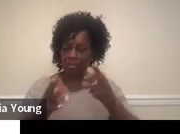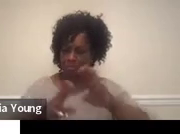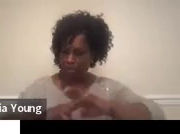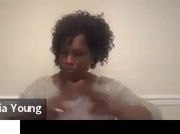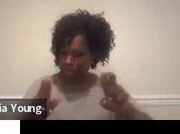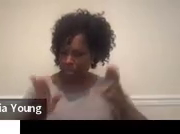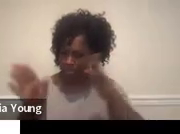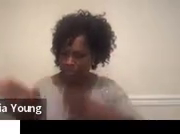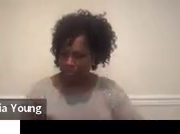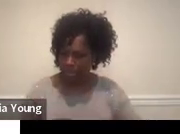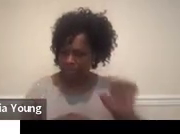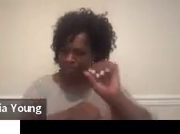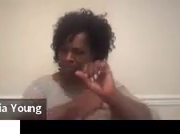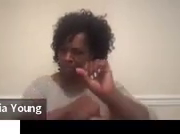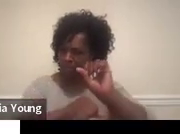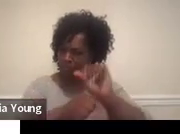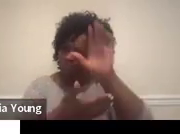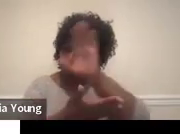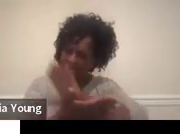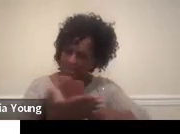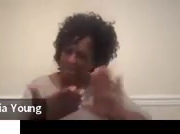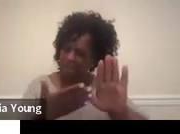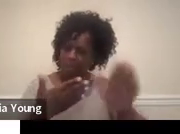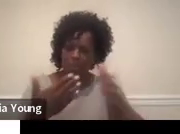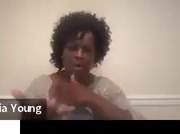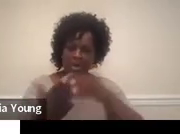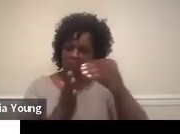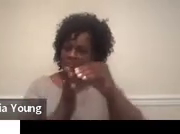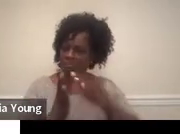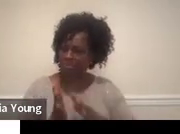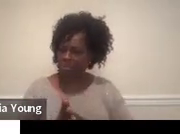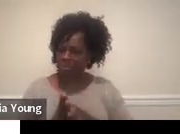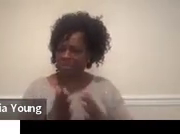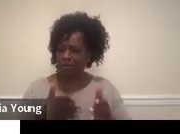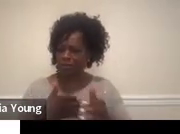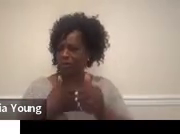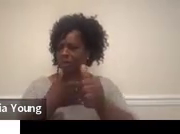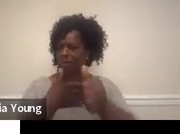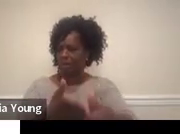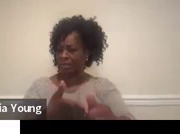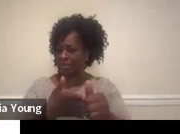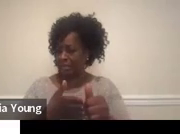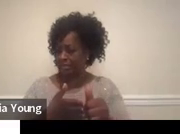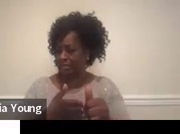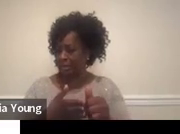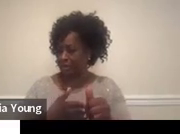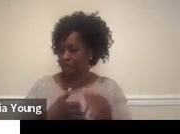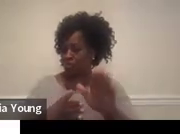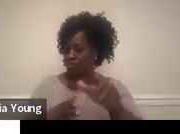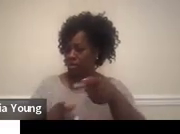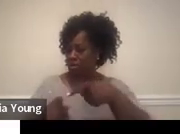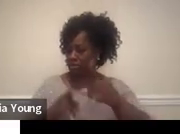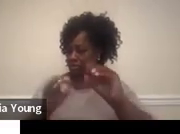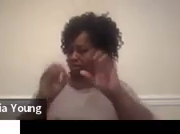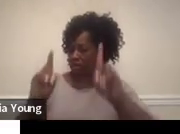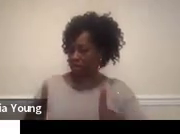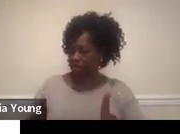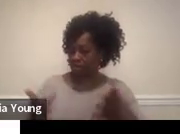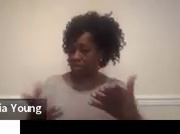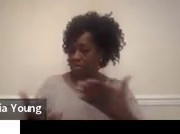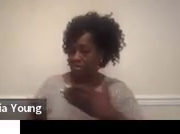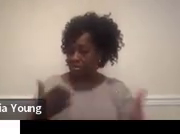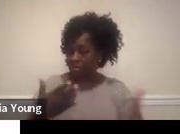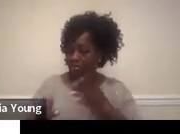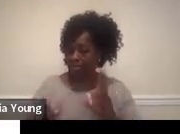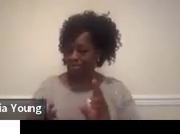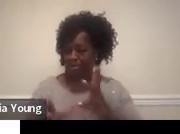for work or college or, you know, whatever that is. It's probably, it's likely that your special education kids might be participating